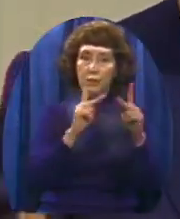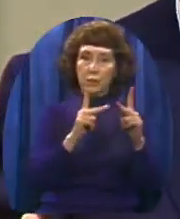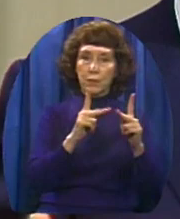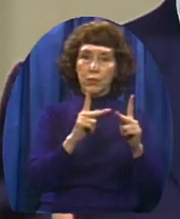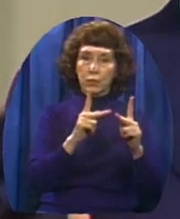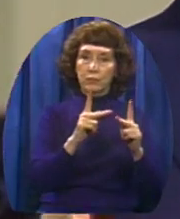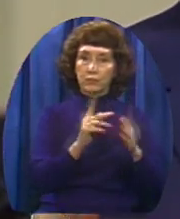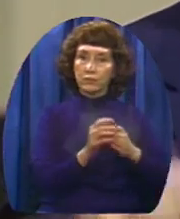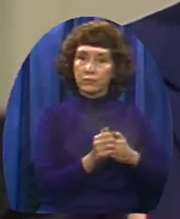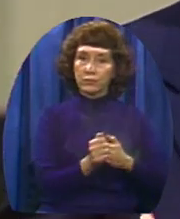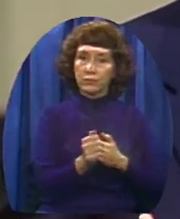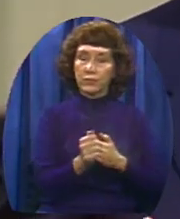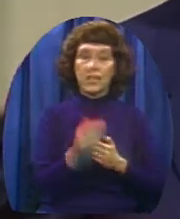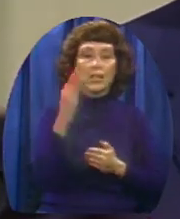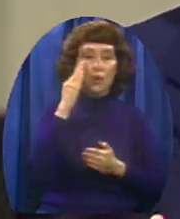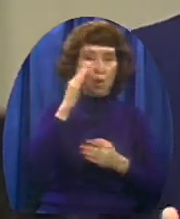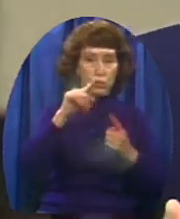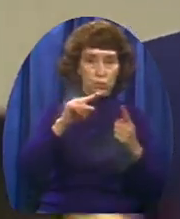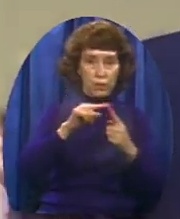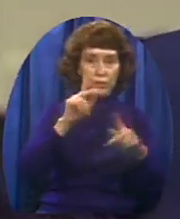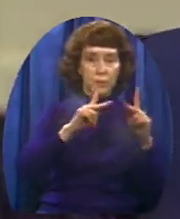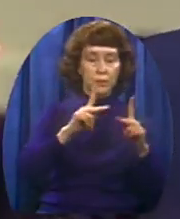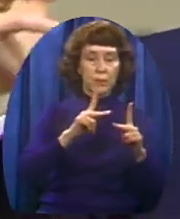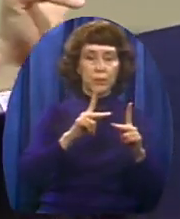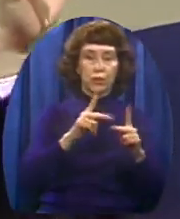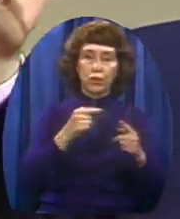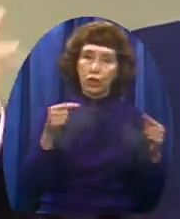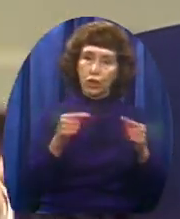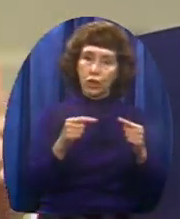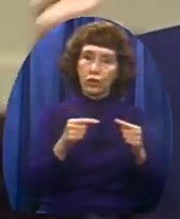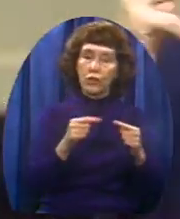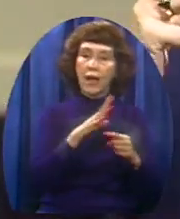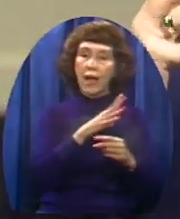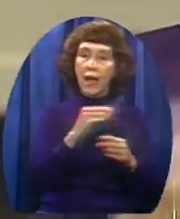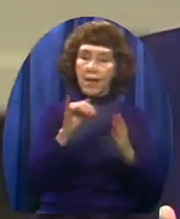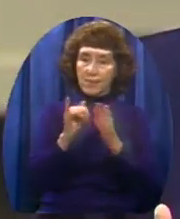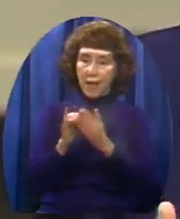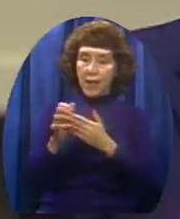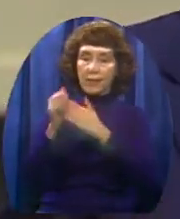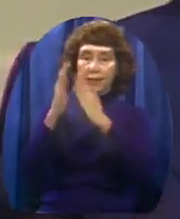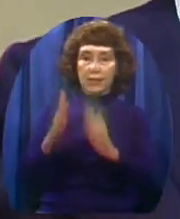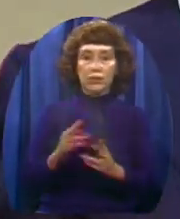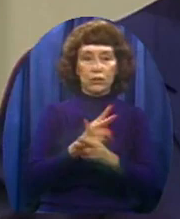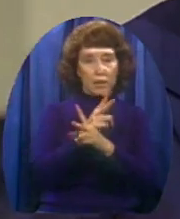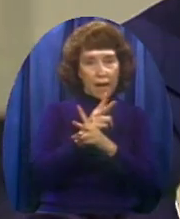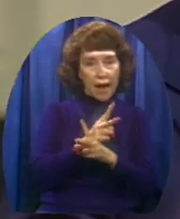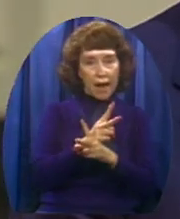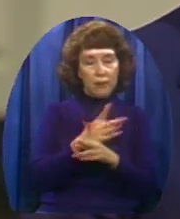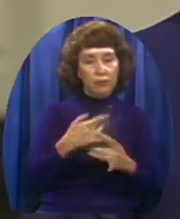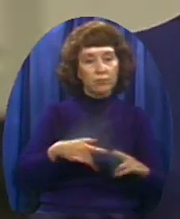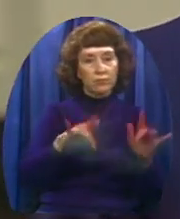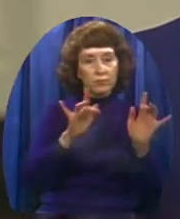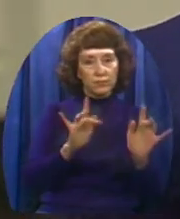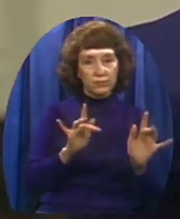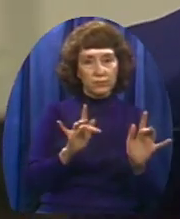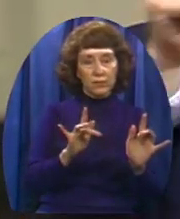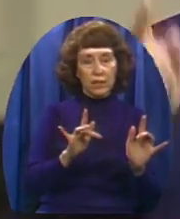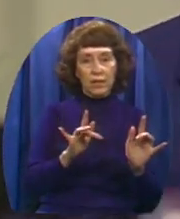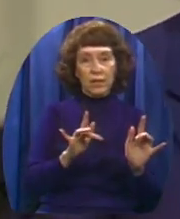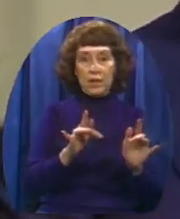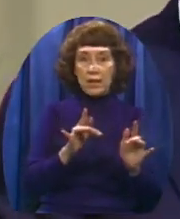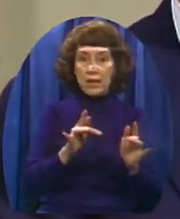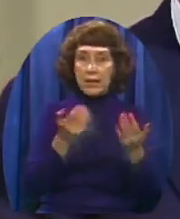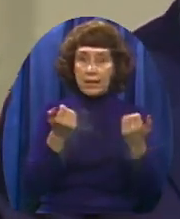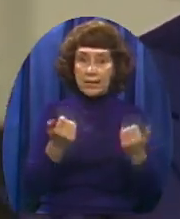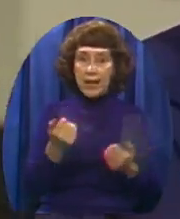when they're hurting And he cares He's aware of where the people are What they're thinking You cannot be a good pastor You